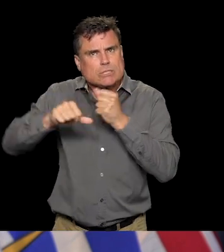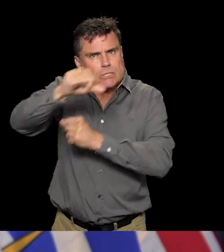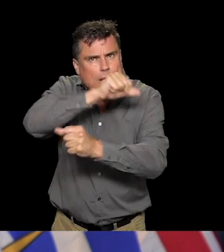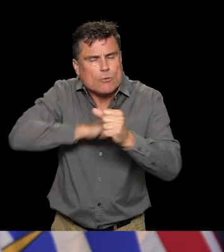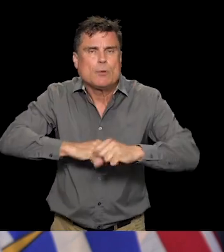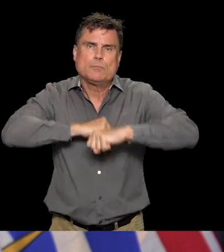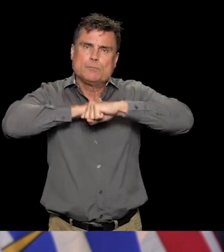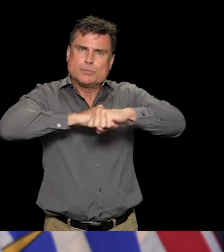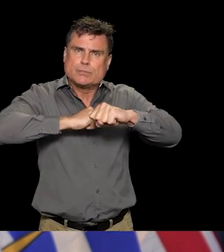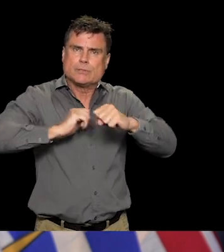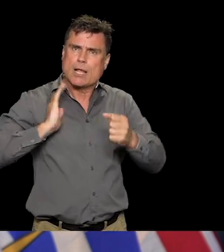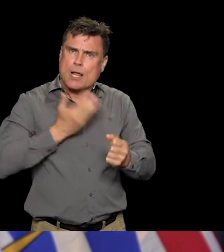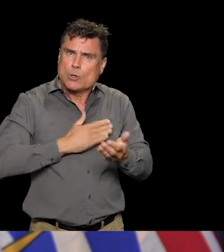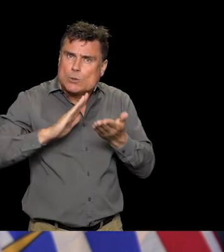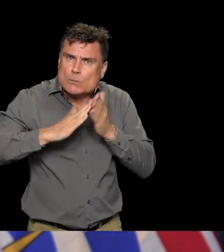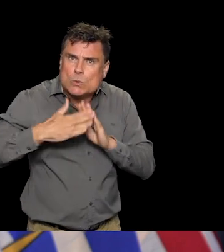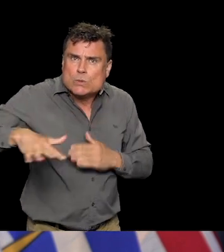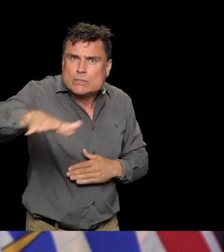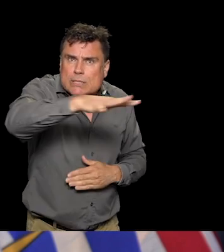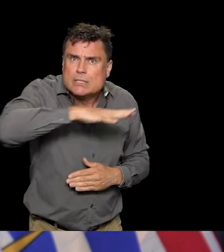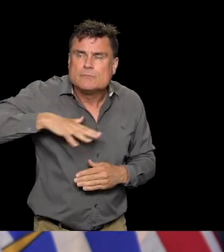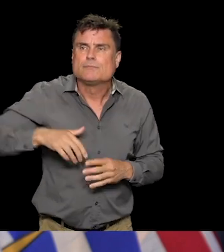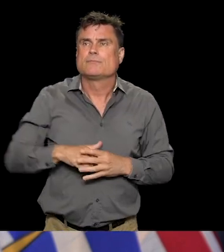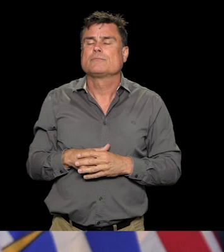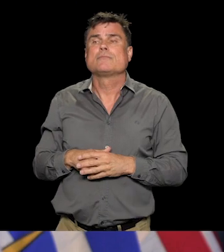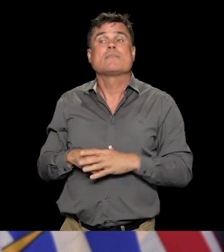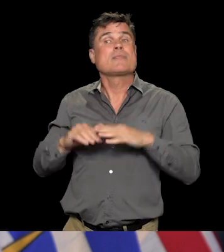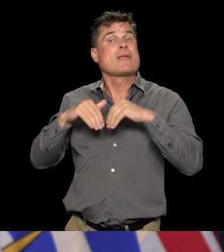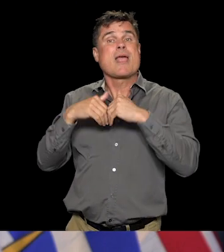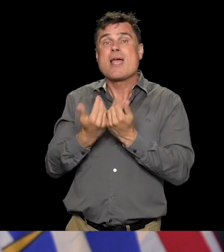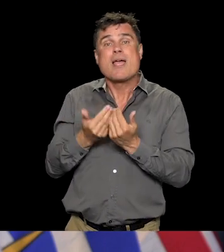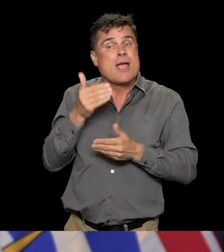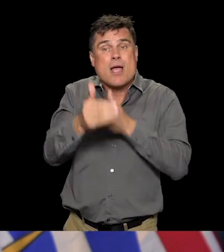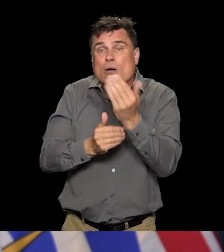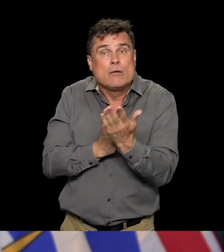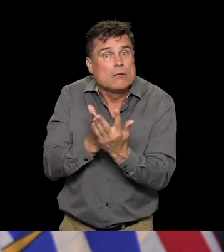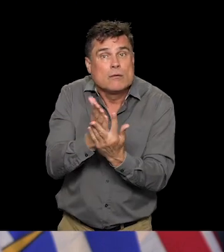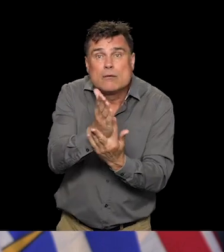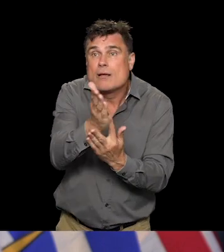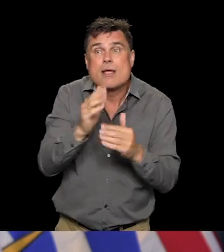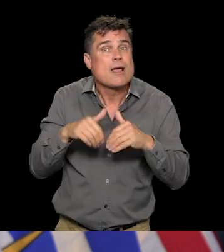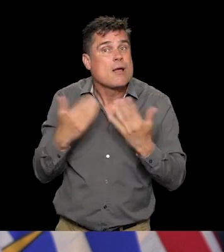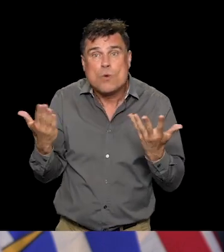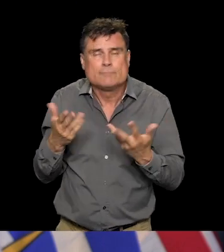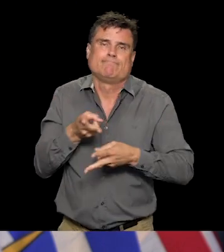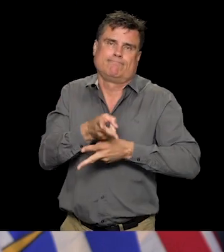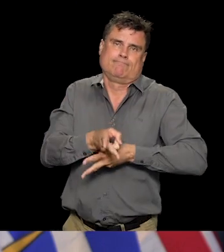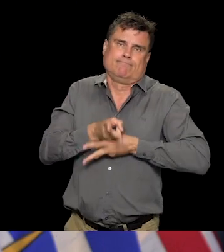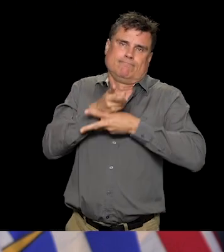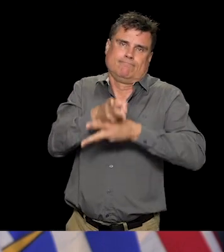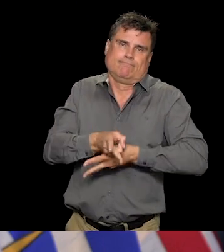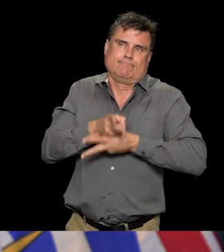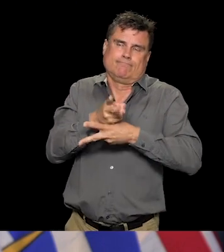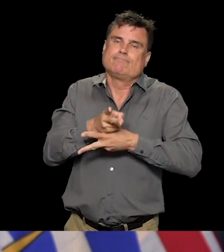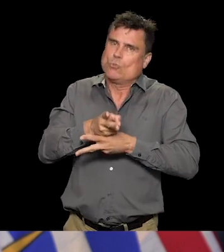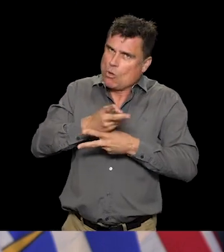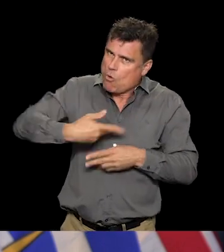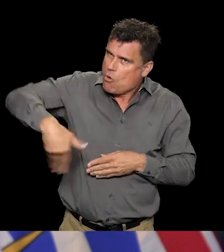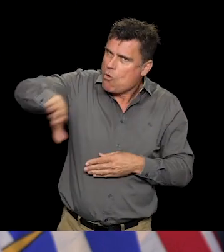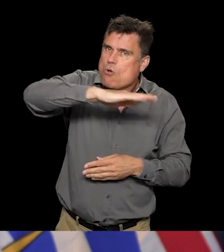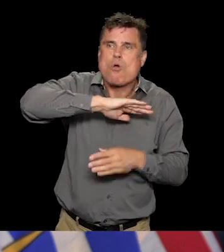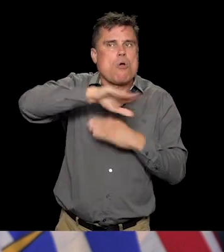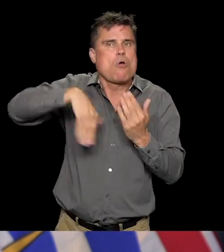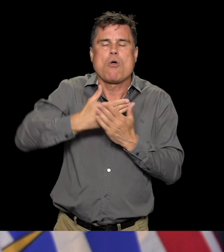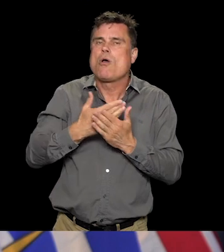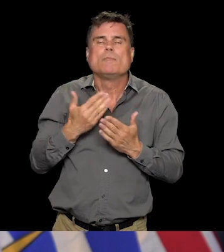And our path forward is to minimize, manage, and modify as we need. And that means we all need to continue